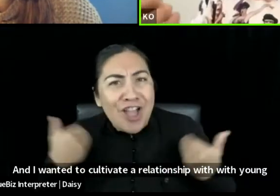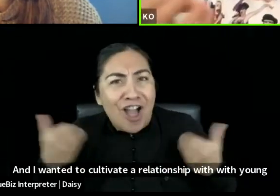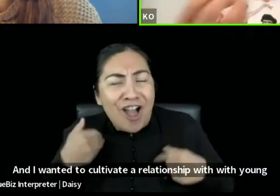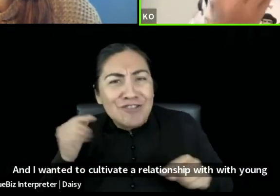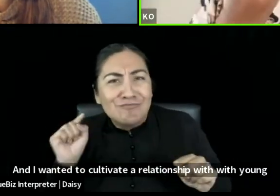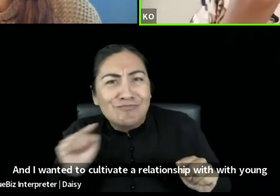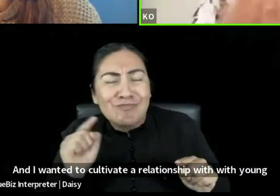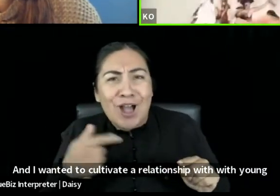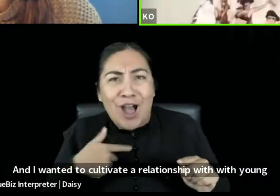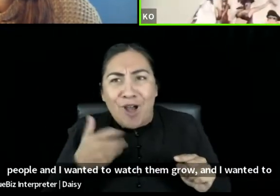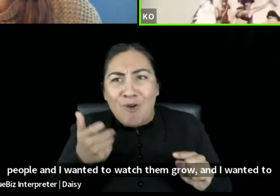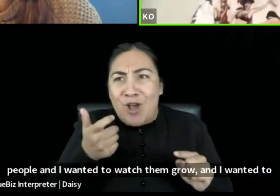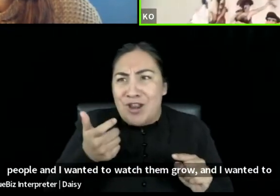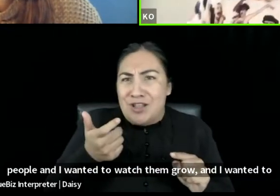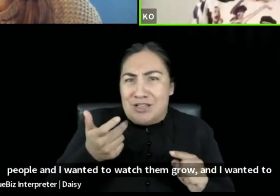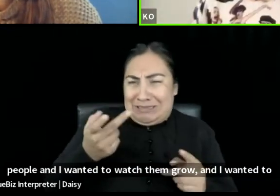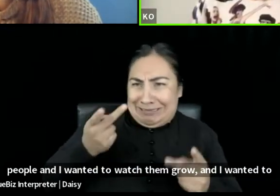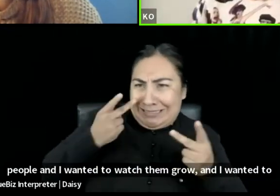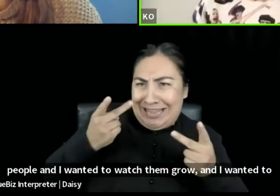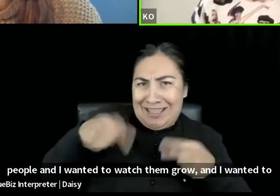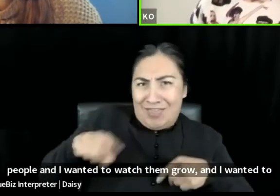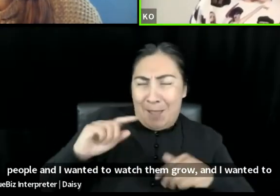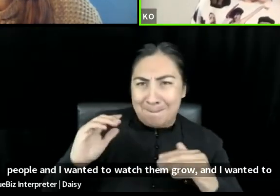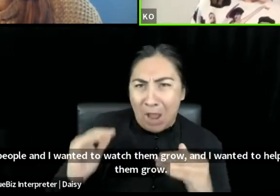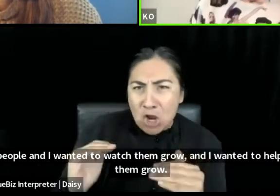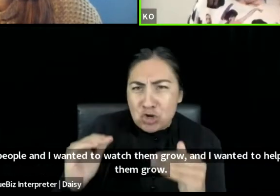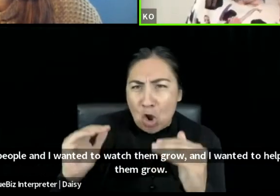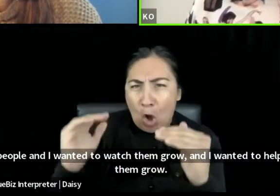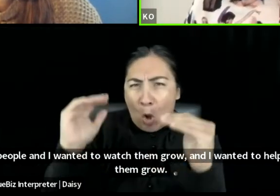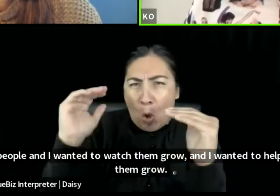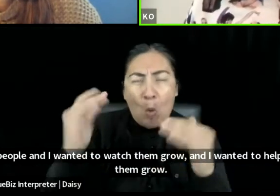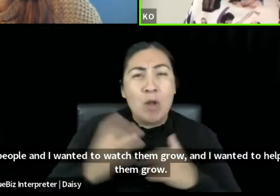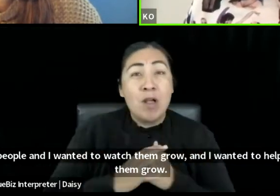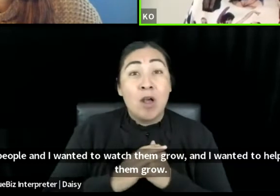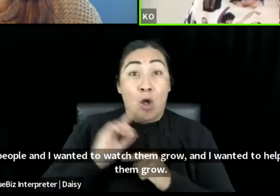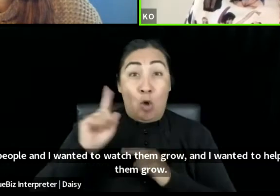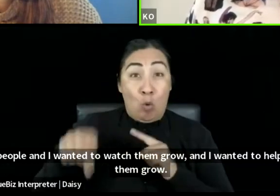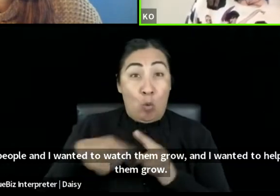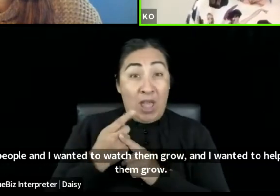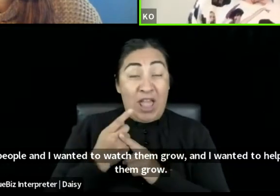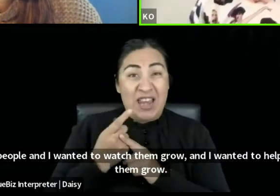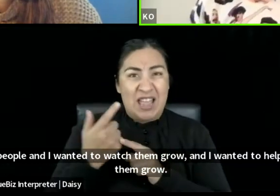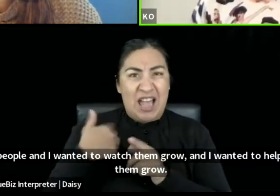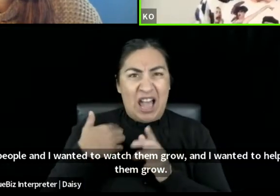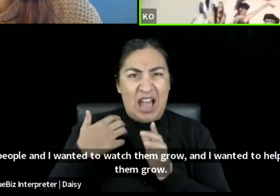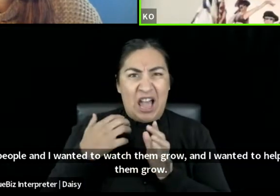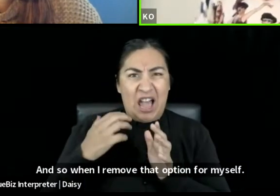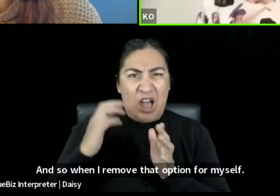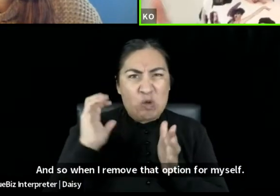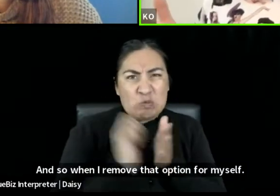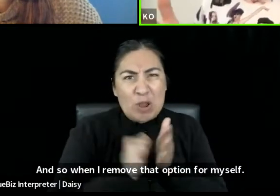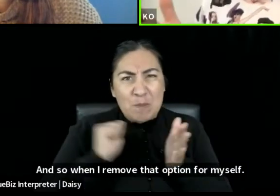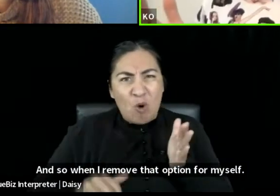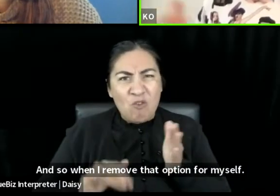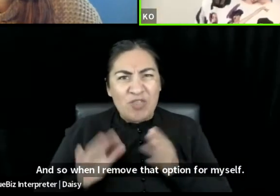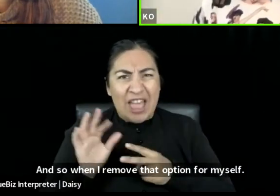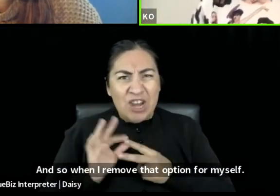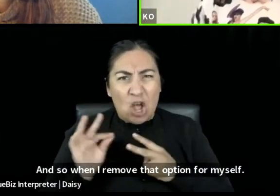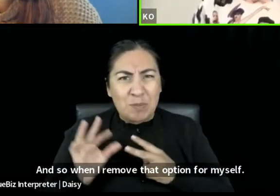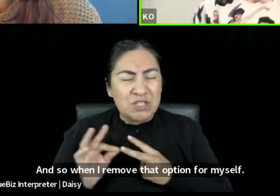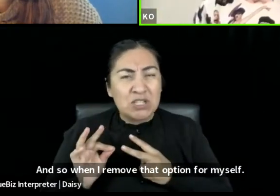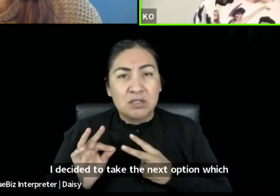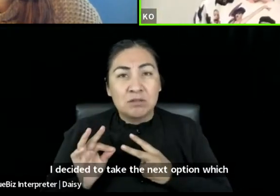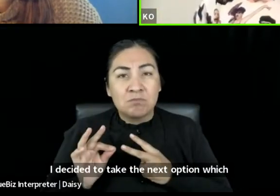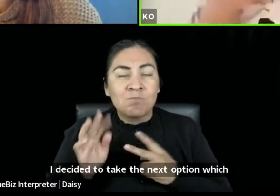grow and I wanted to help them grow. And so when I removed that option for myself, I decided to take the next